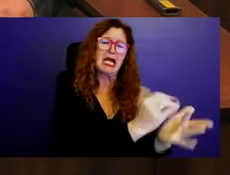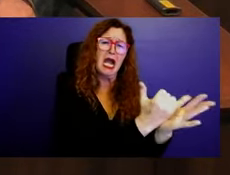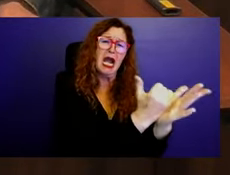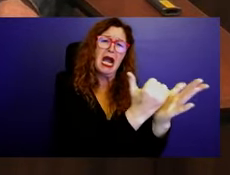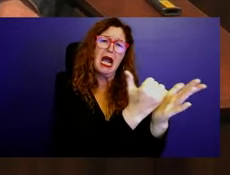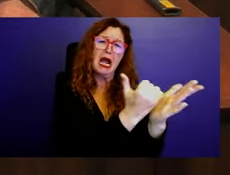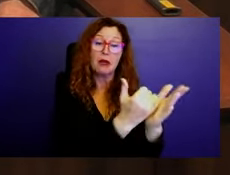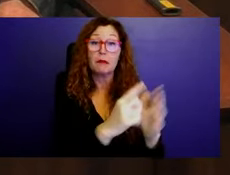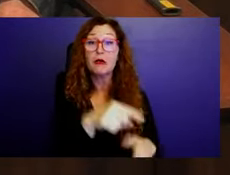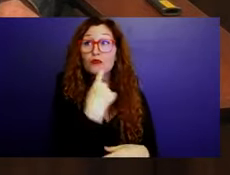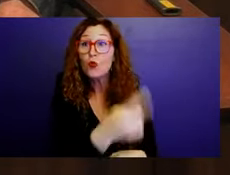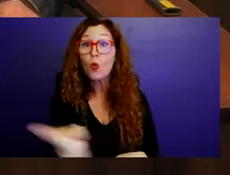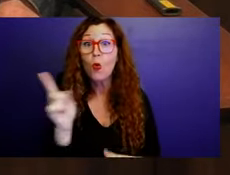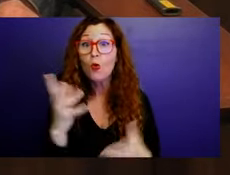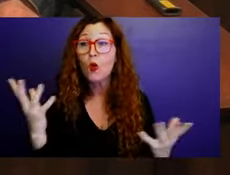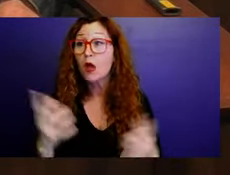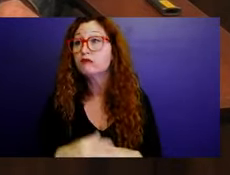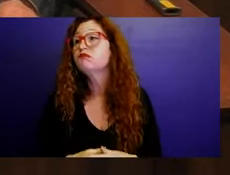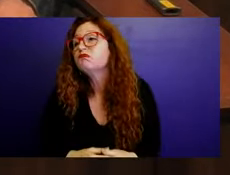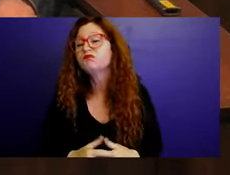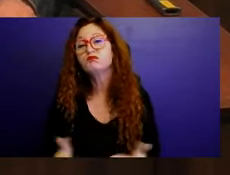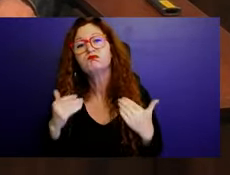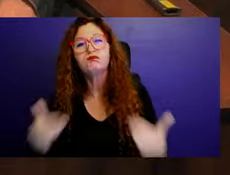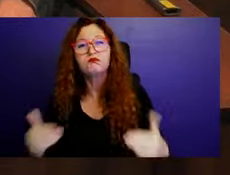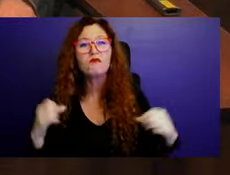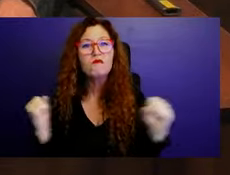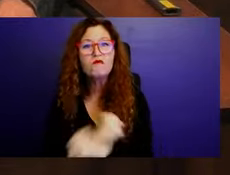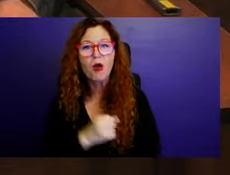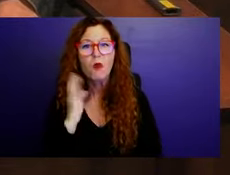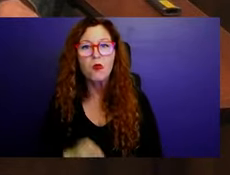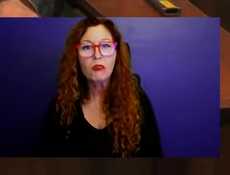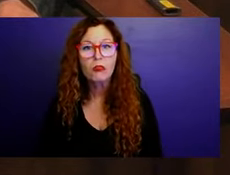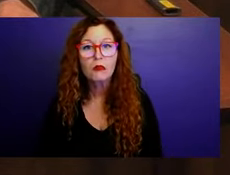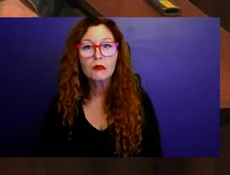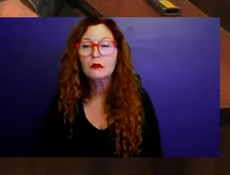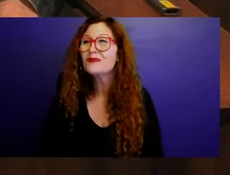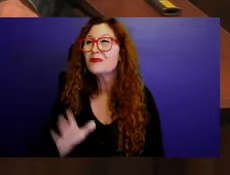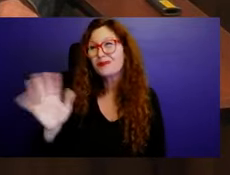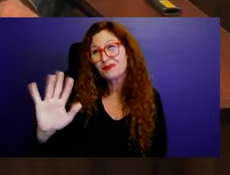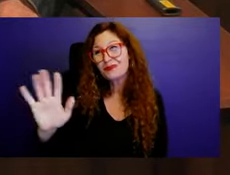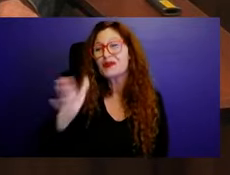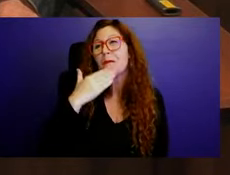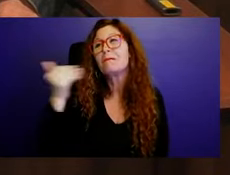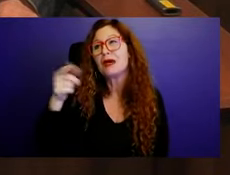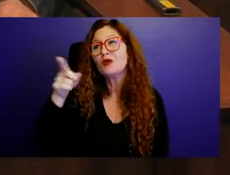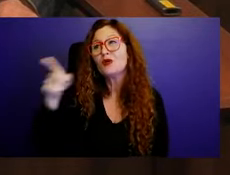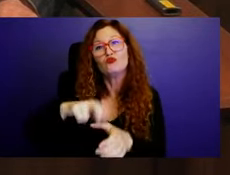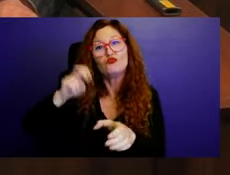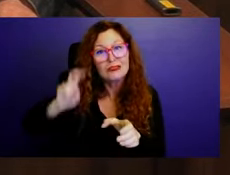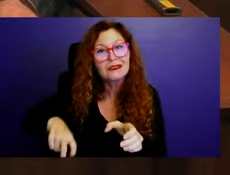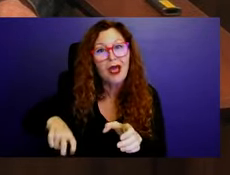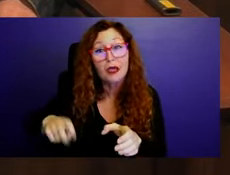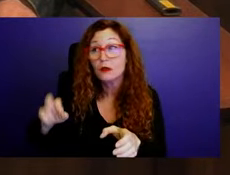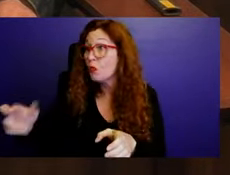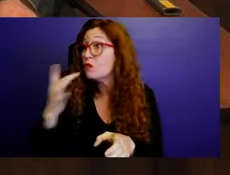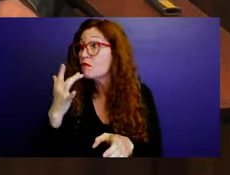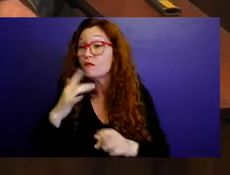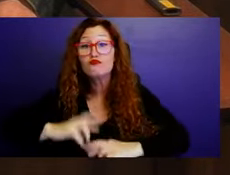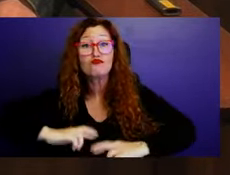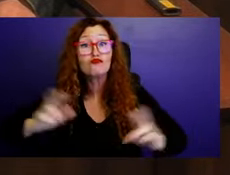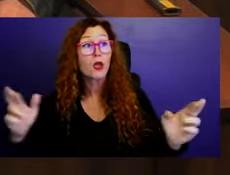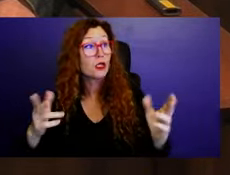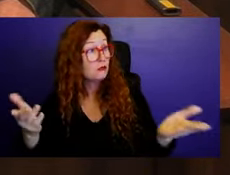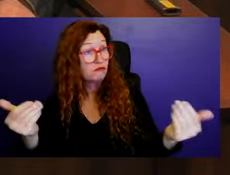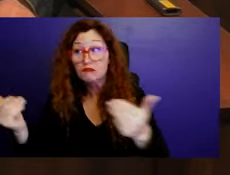Why not do our city a favor and just resign? Or maybe we should move forward on a recall petition. Everyone should know